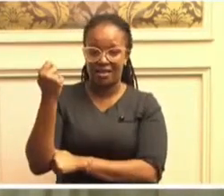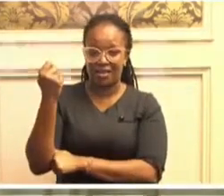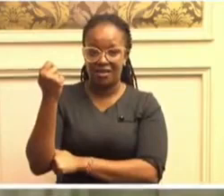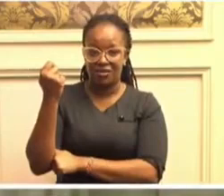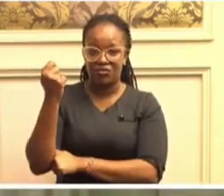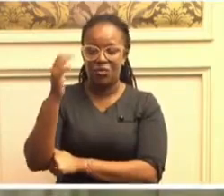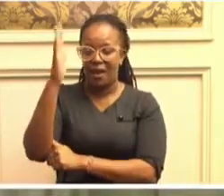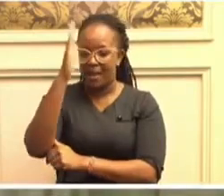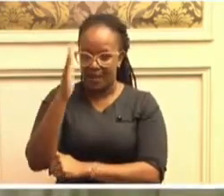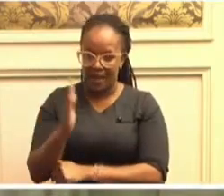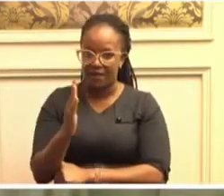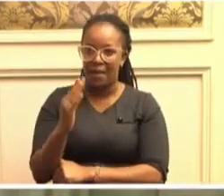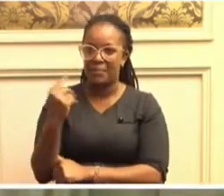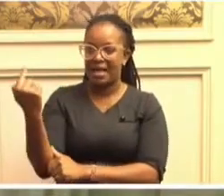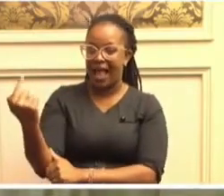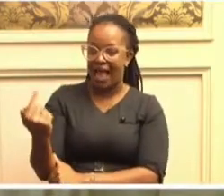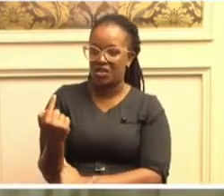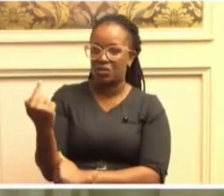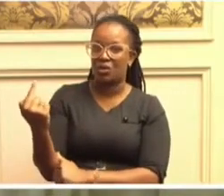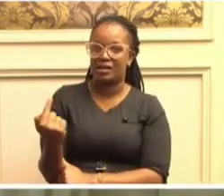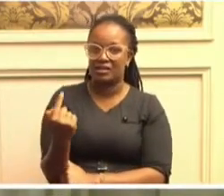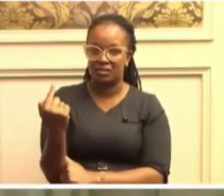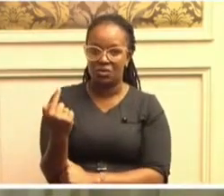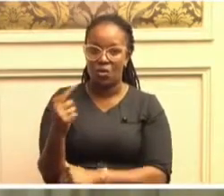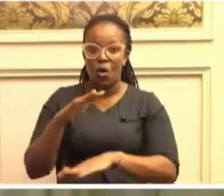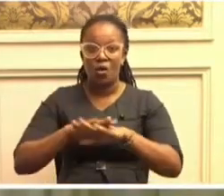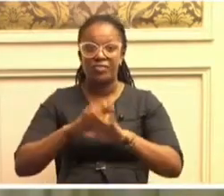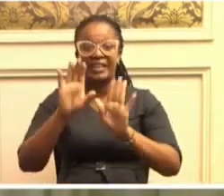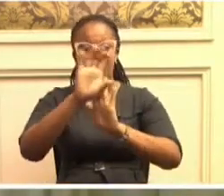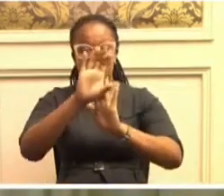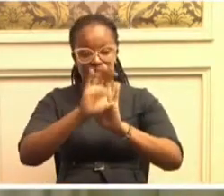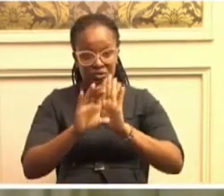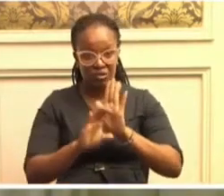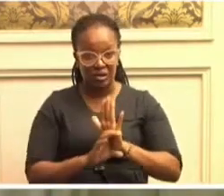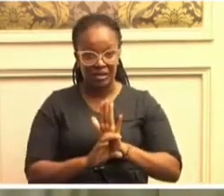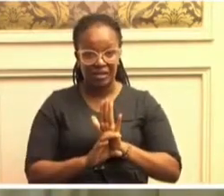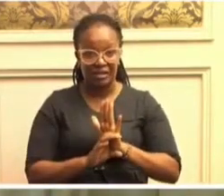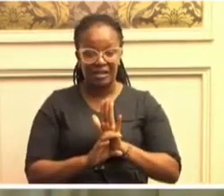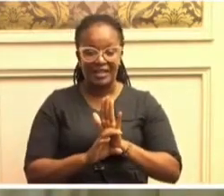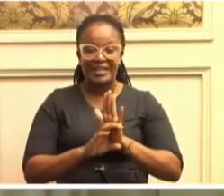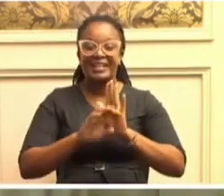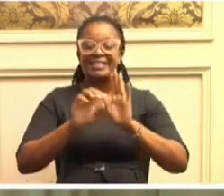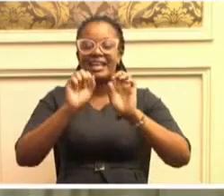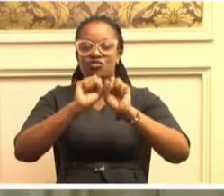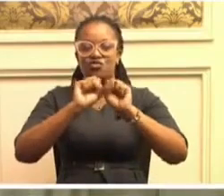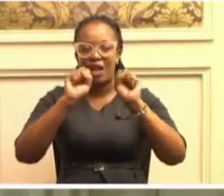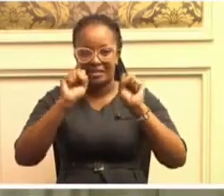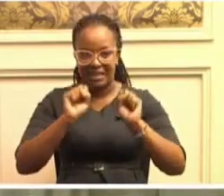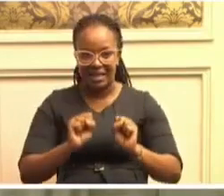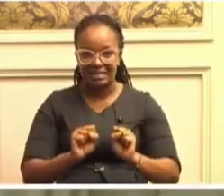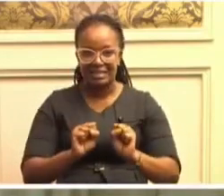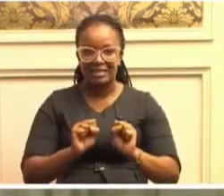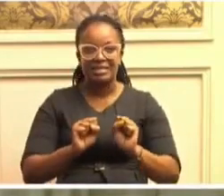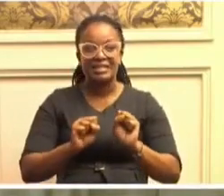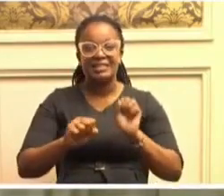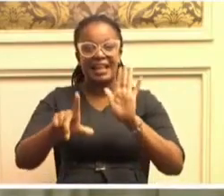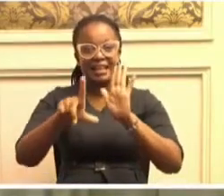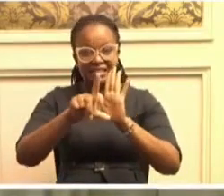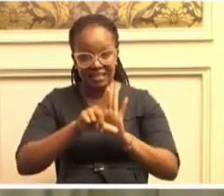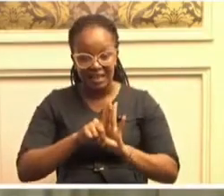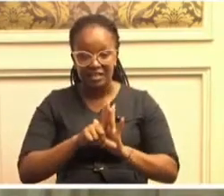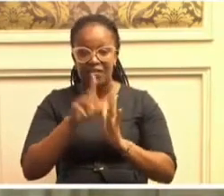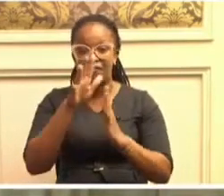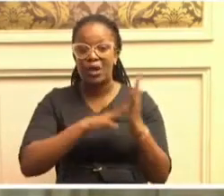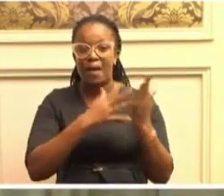isolated to the constitution, the structures, the legislative framework,